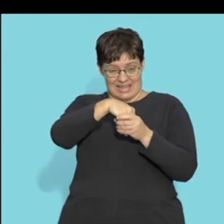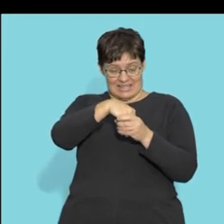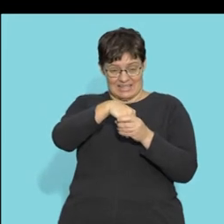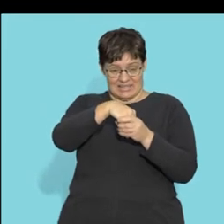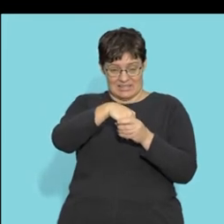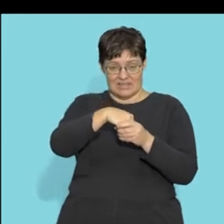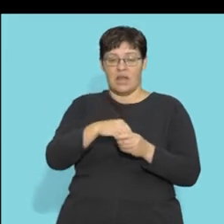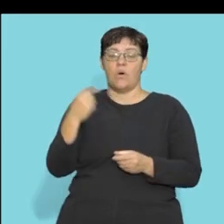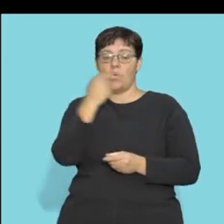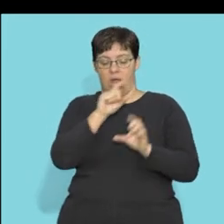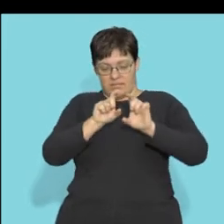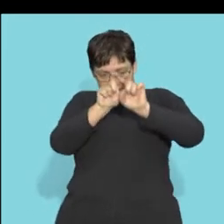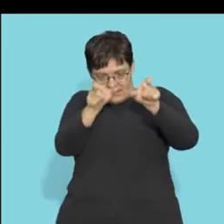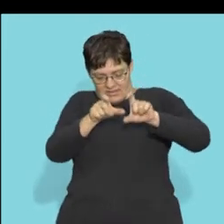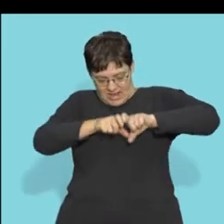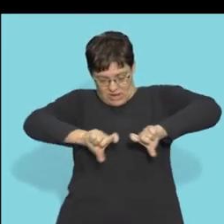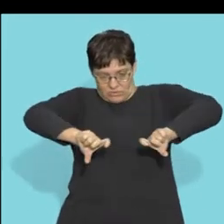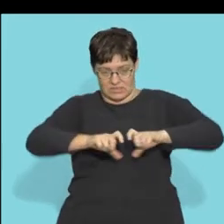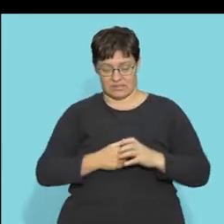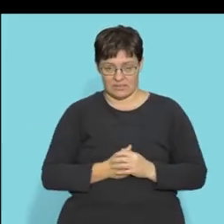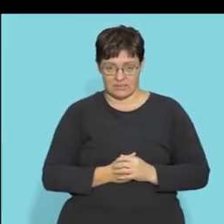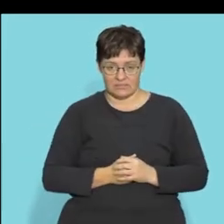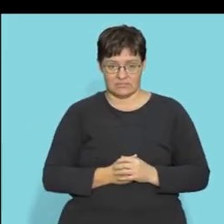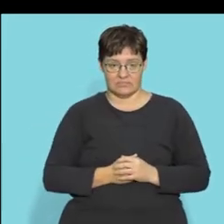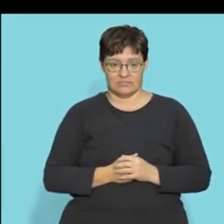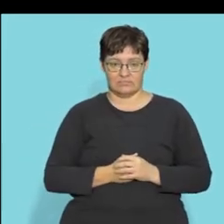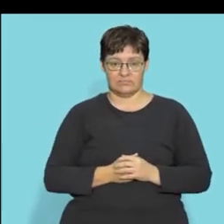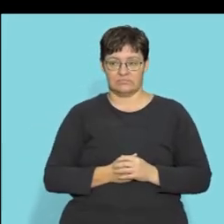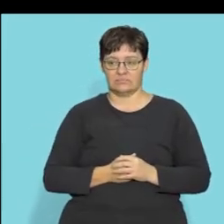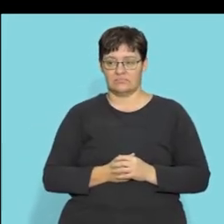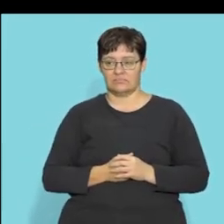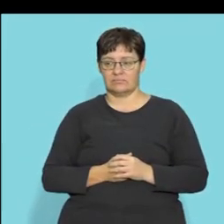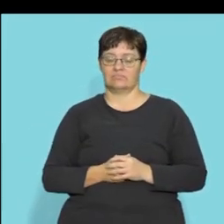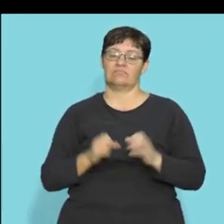is in the inside and white matter is on the outside.